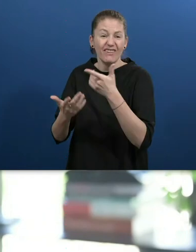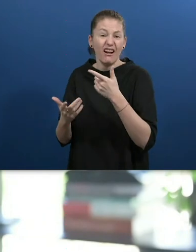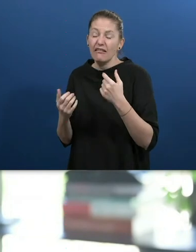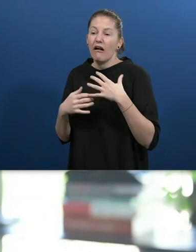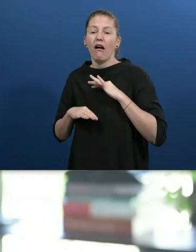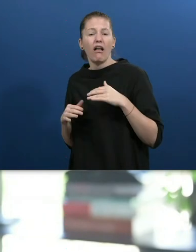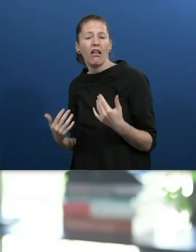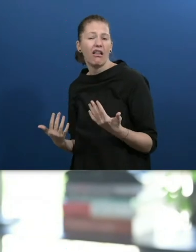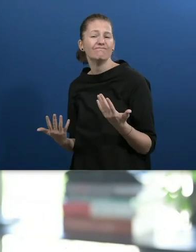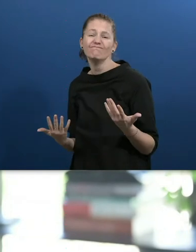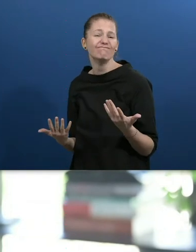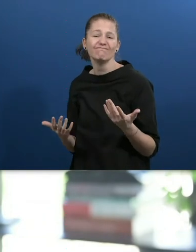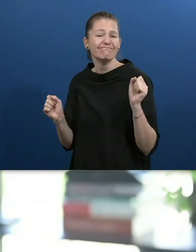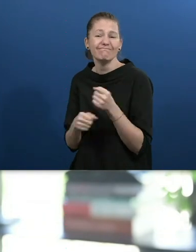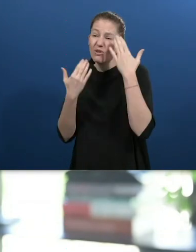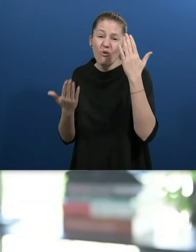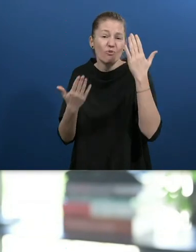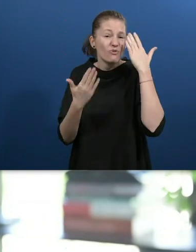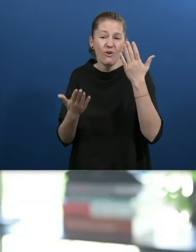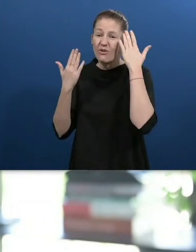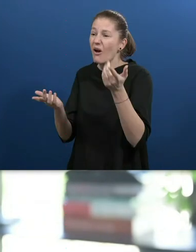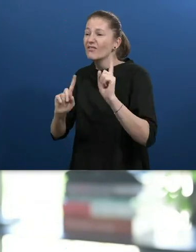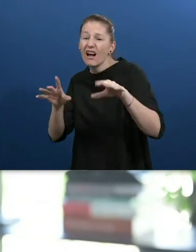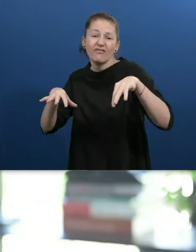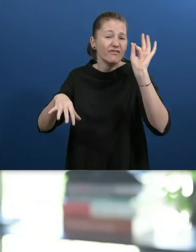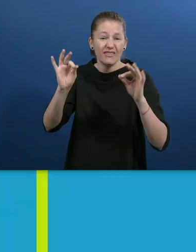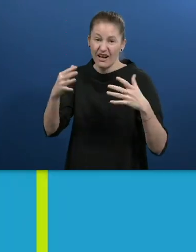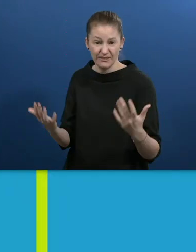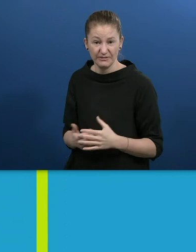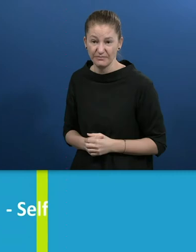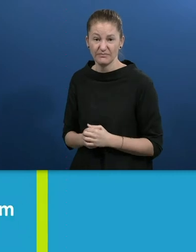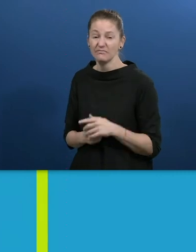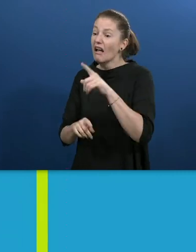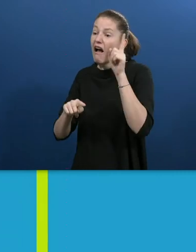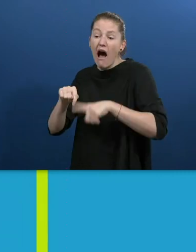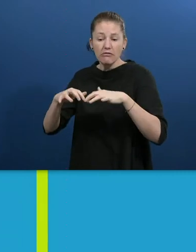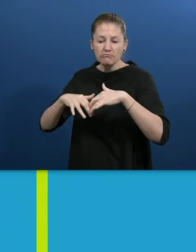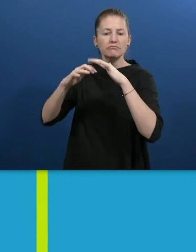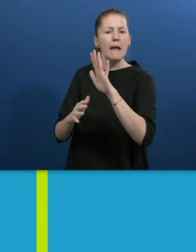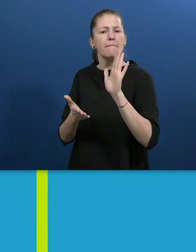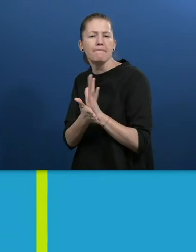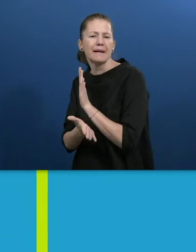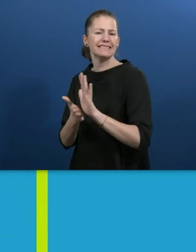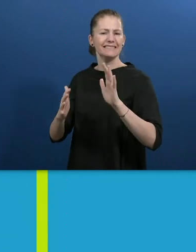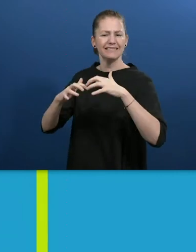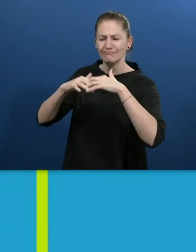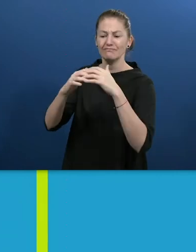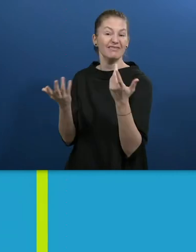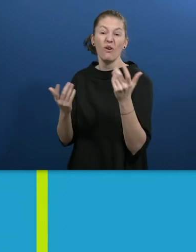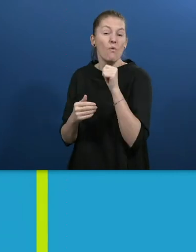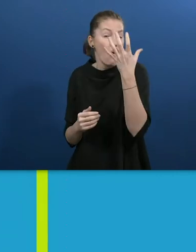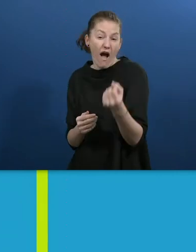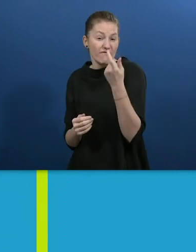of low self-esteem. He doesn't know what to do, where to find it. He does not have his own